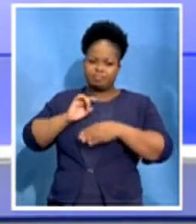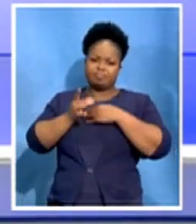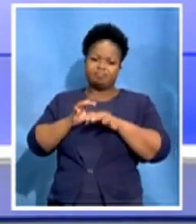the day.